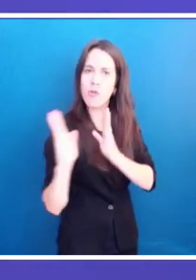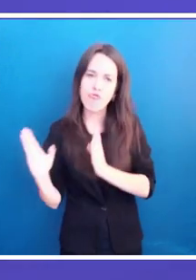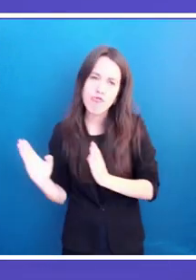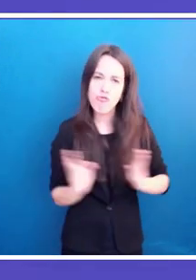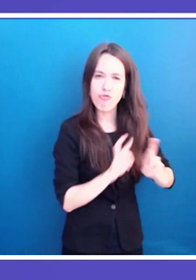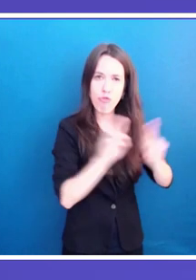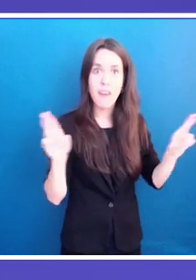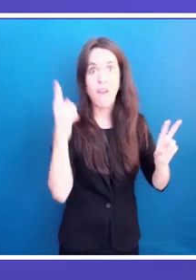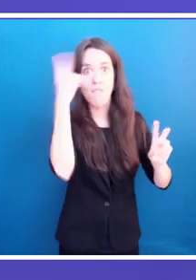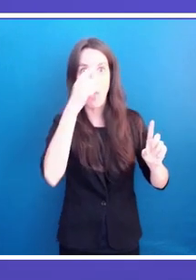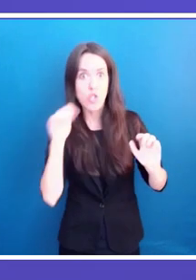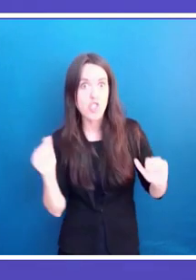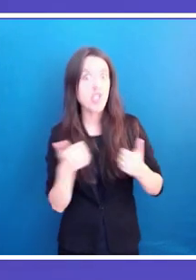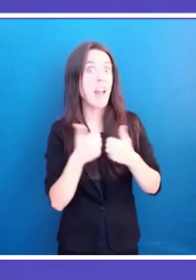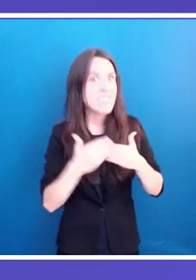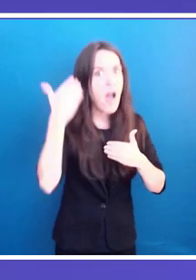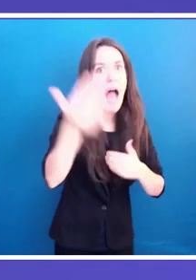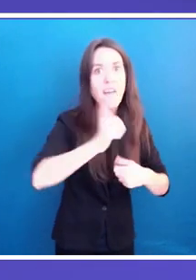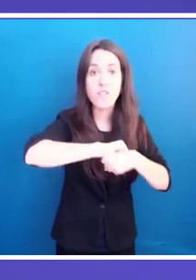after COVID-19? The floor is yours.